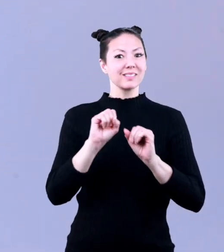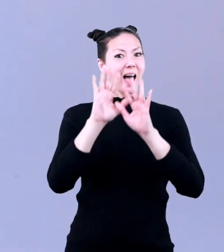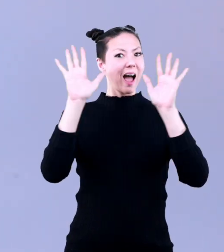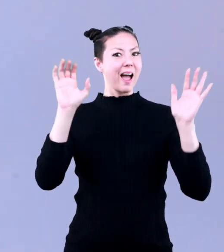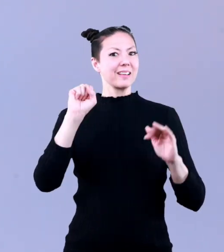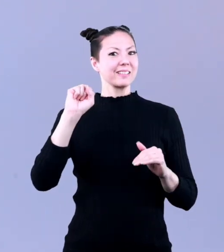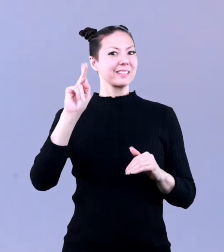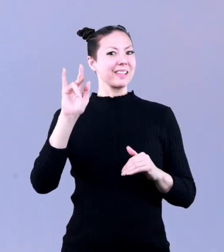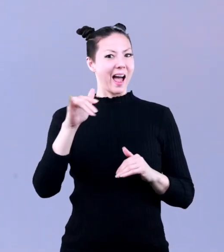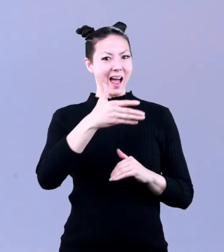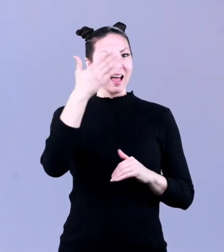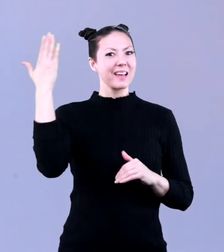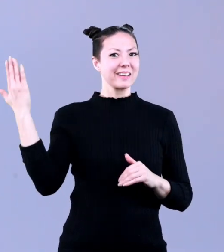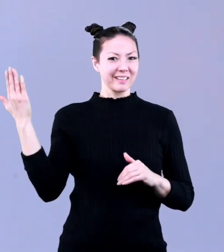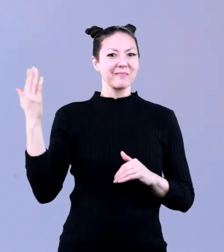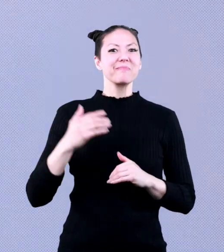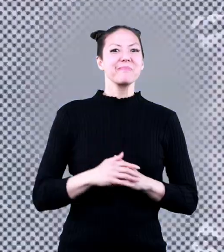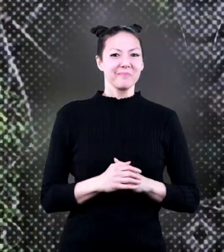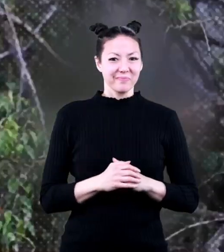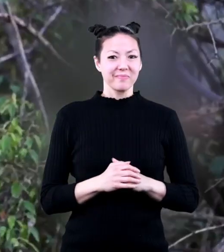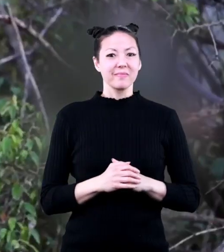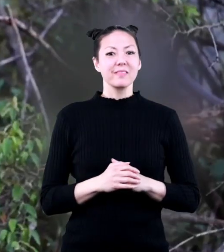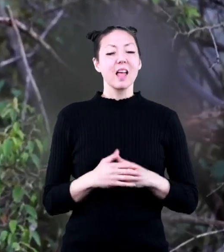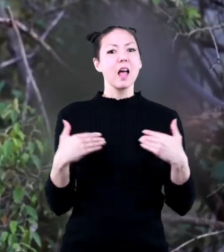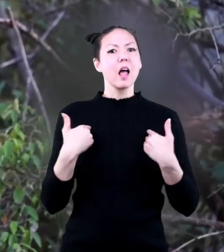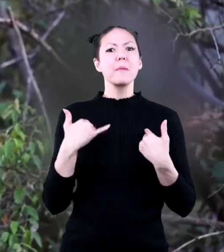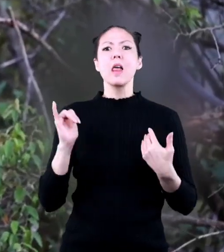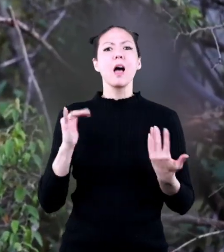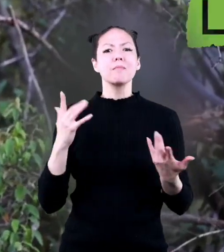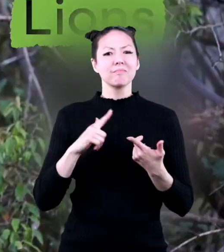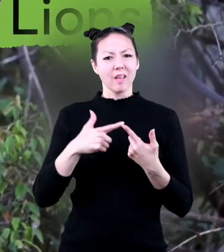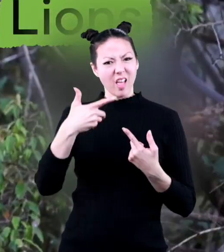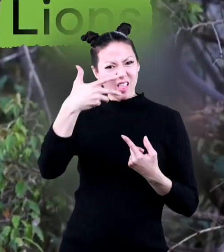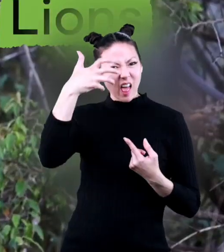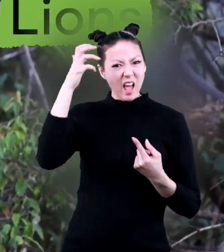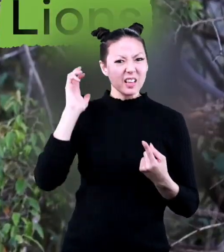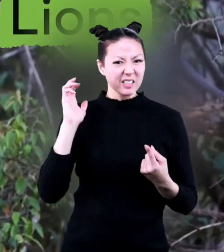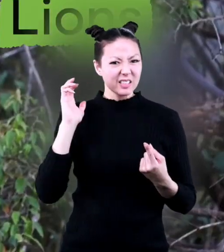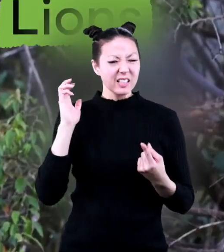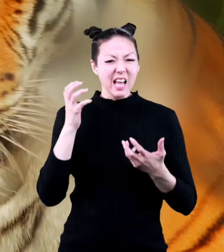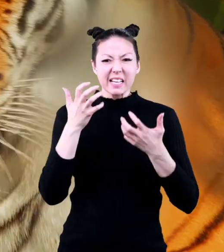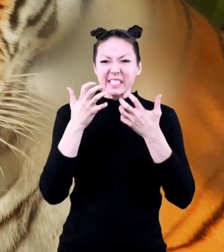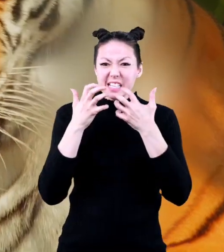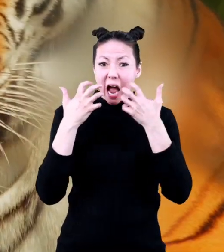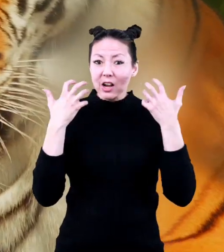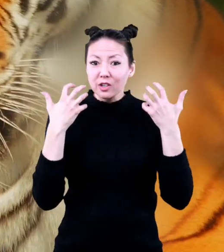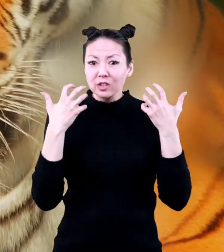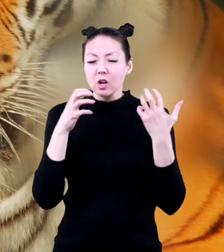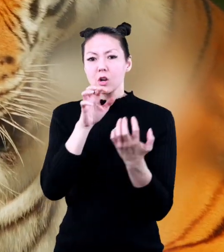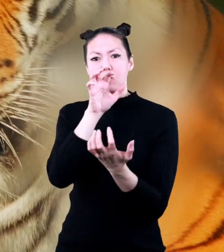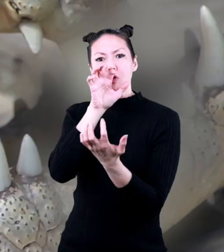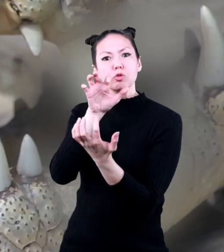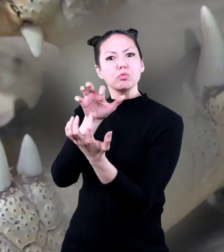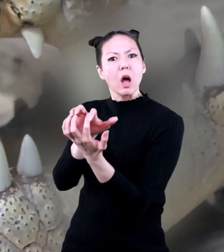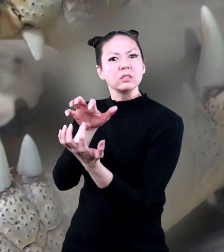soar through the sky. Animals like lions, tigers,